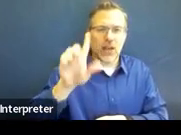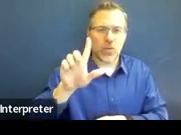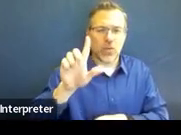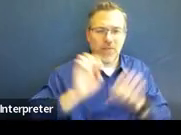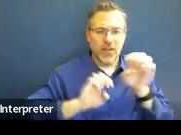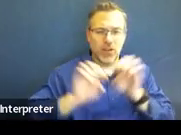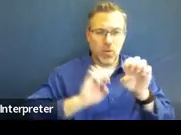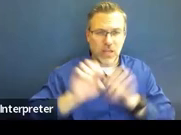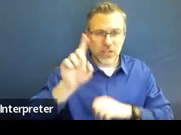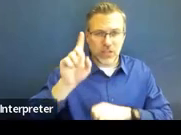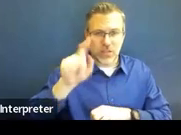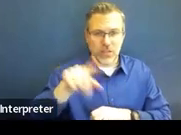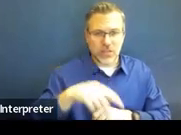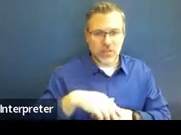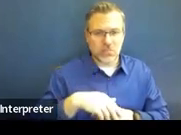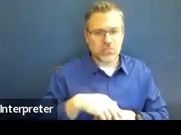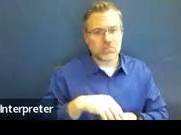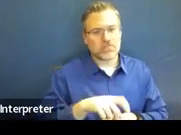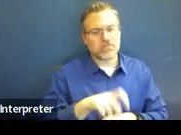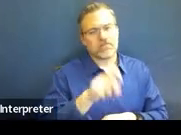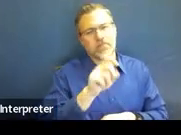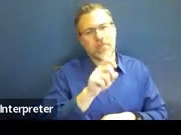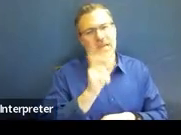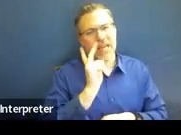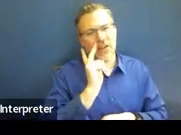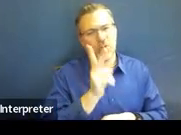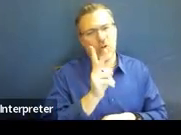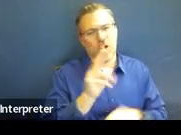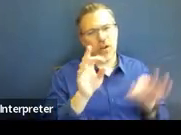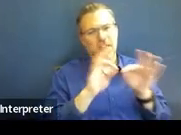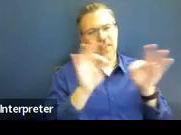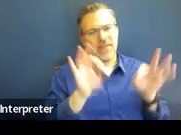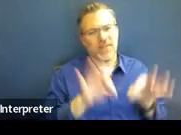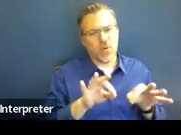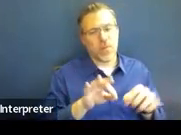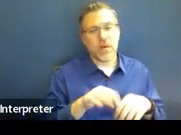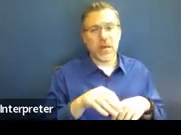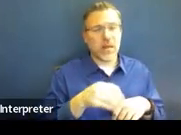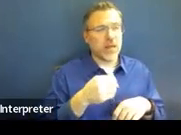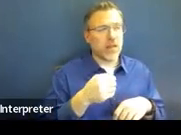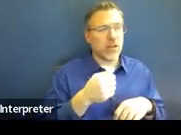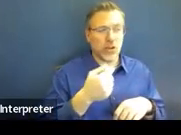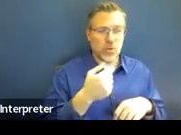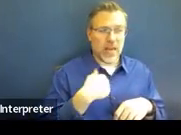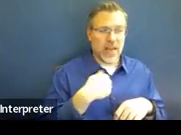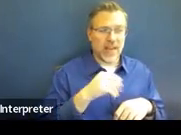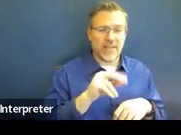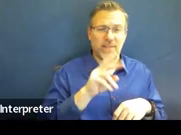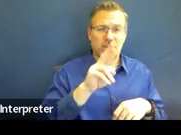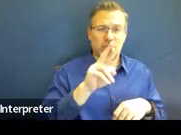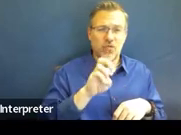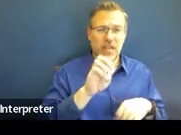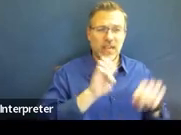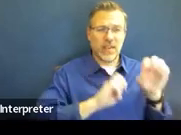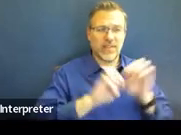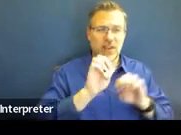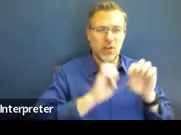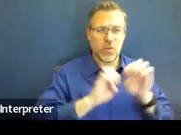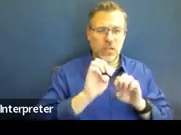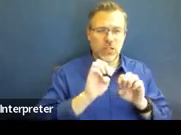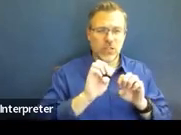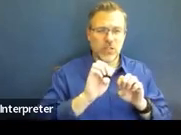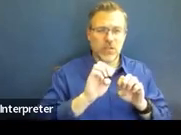I'd have to look at the form. Is there a re-evaluation checkbox, or is it only eligibility? think there's a re-evaluation